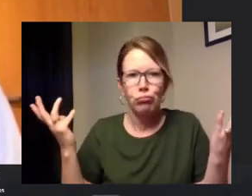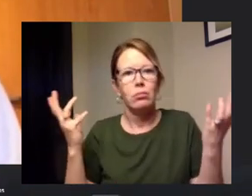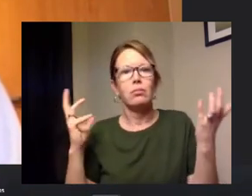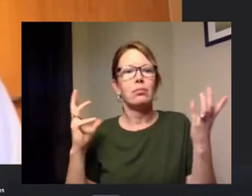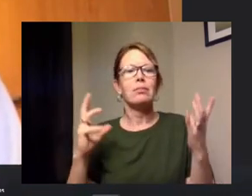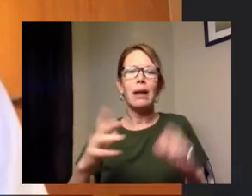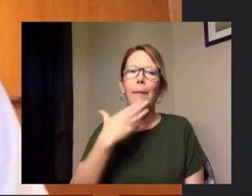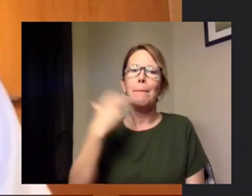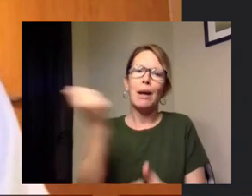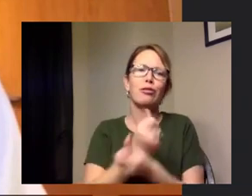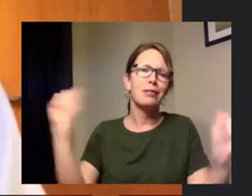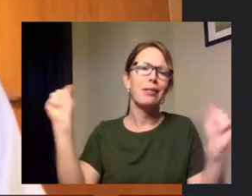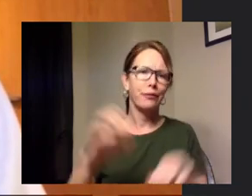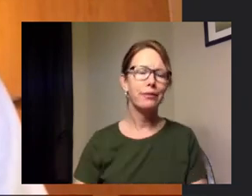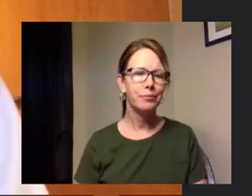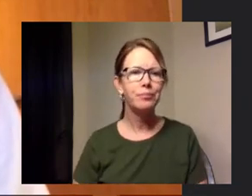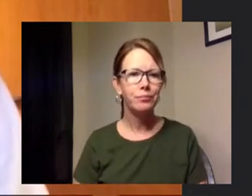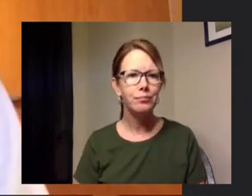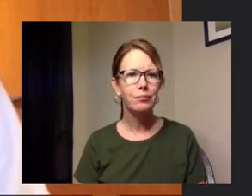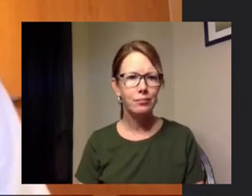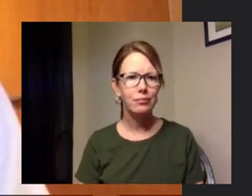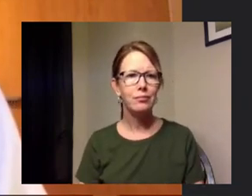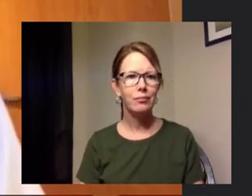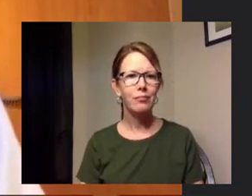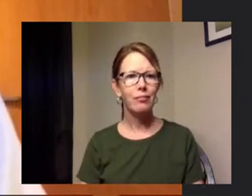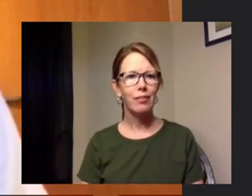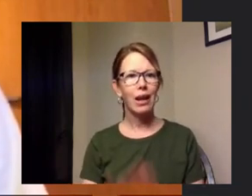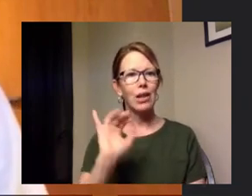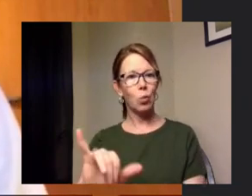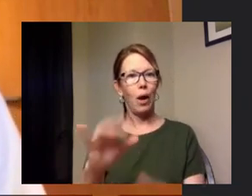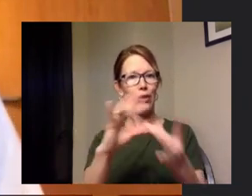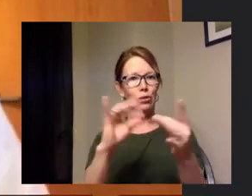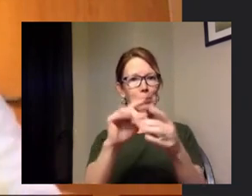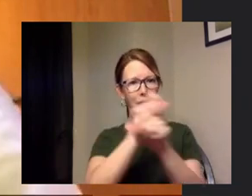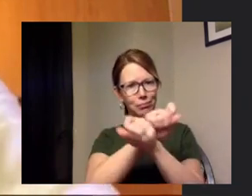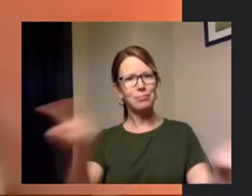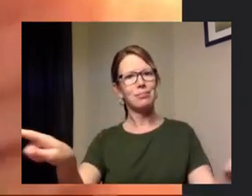it's better to be safe that's why these messages are coming out folks